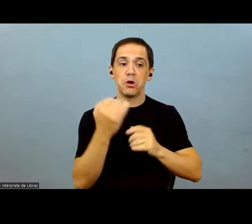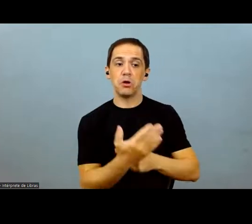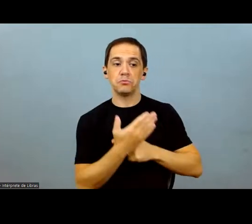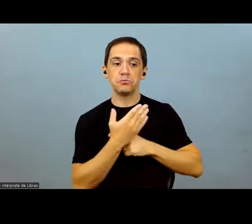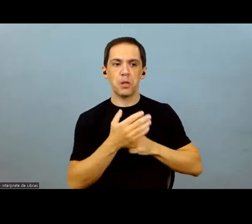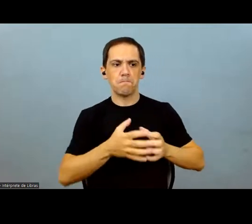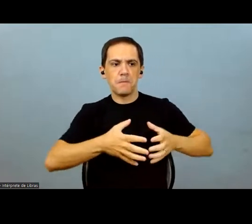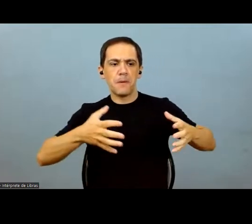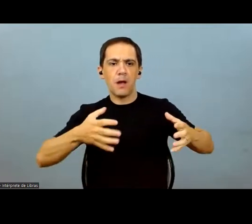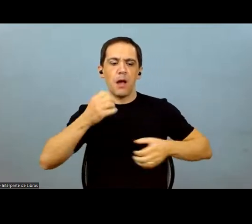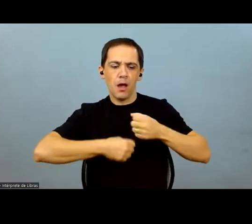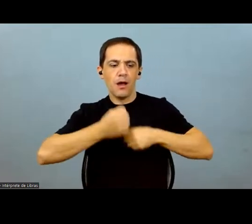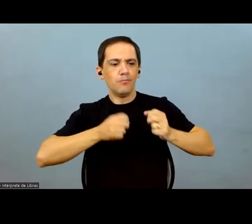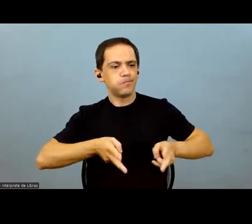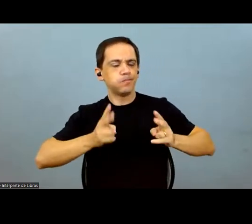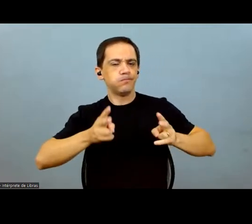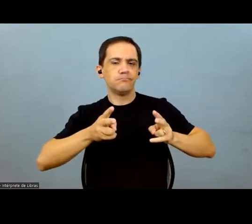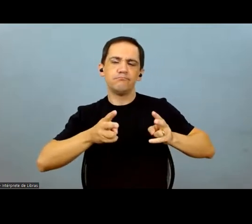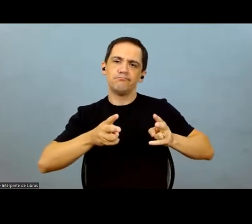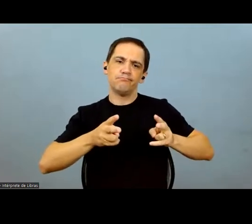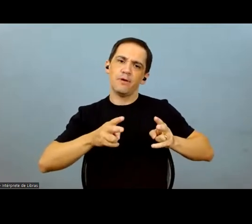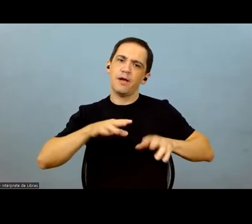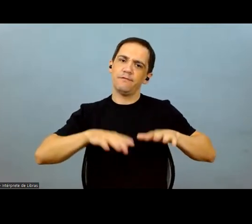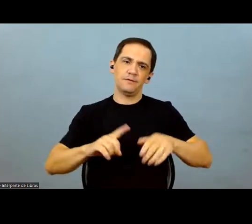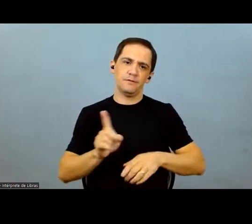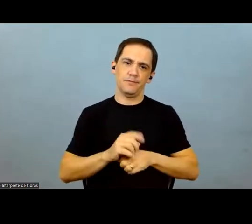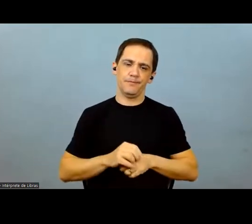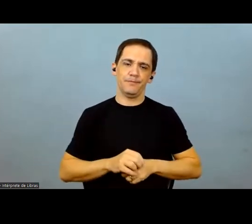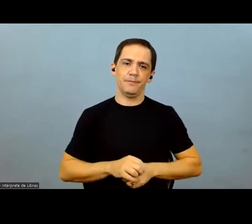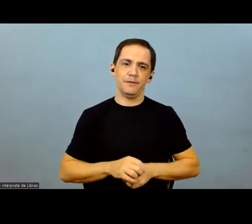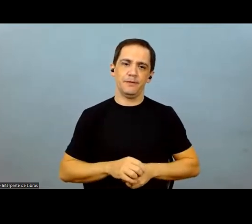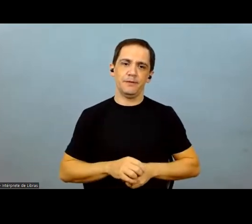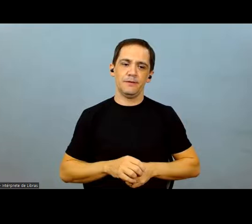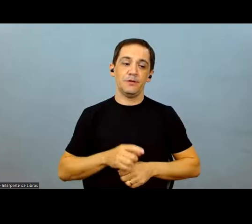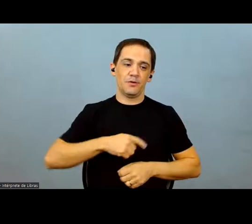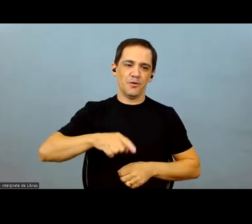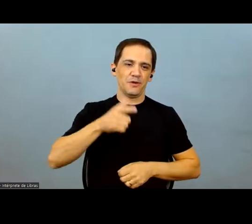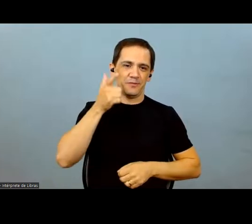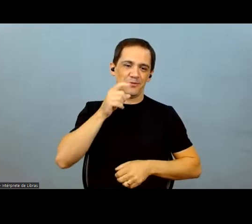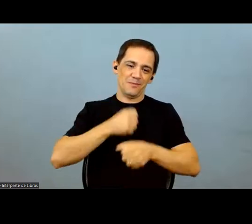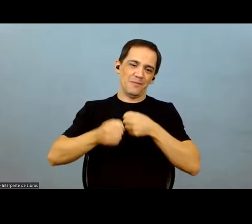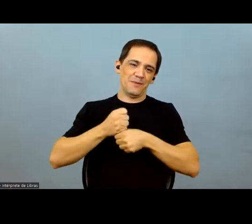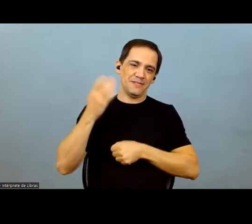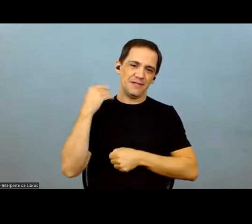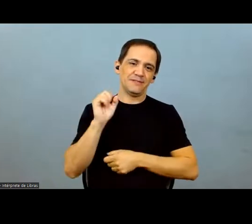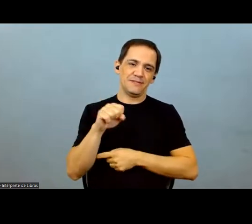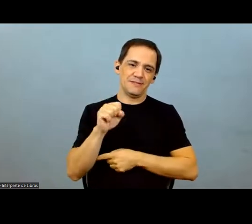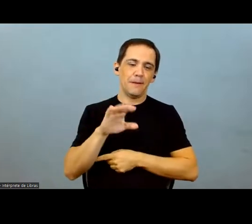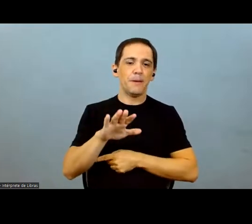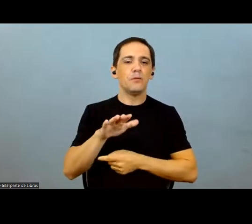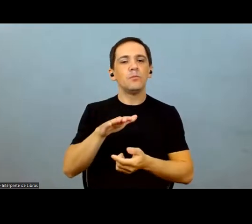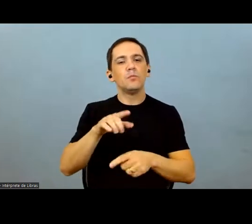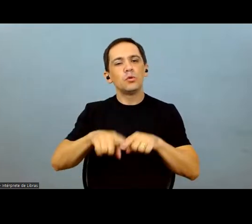Sometimes, you know, it's simply not possible to have a major growth